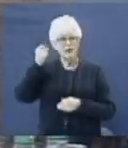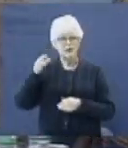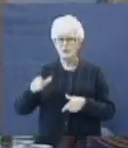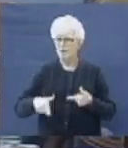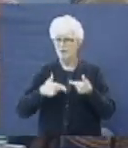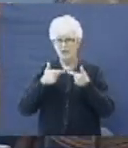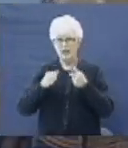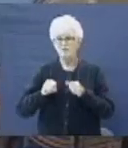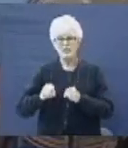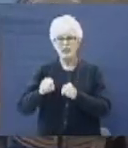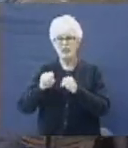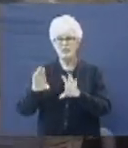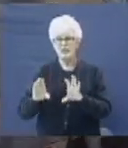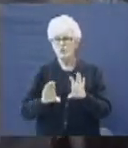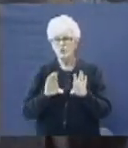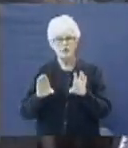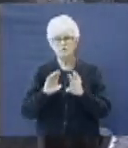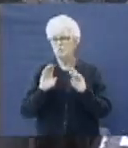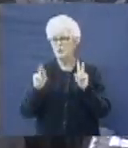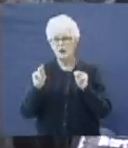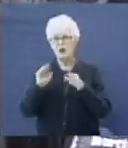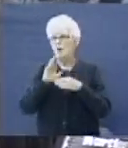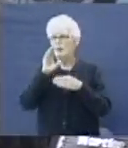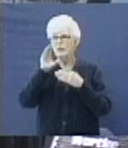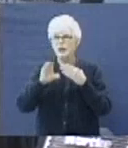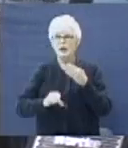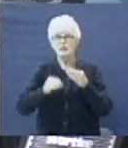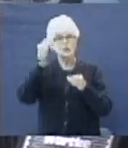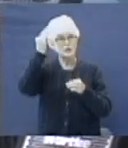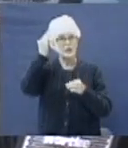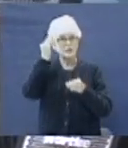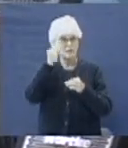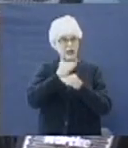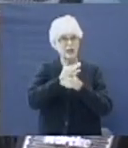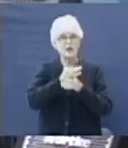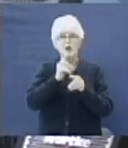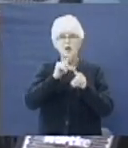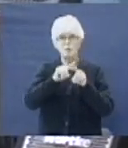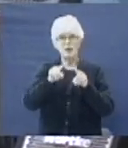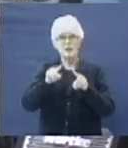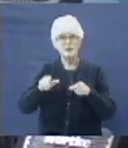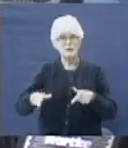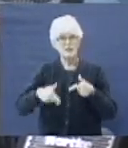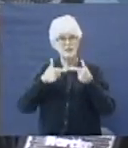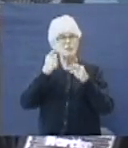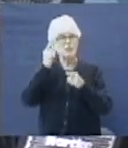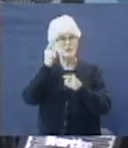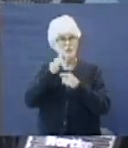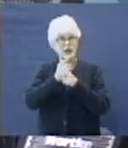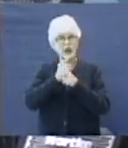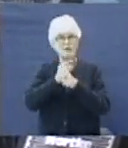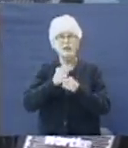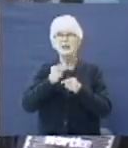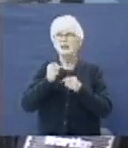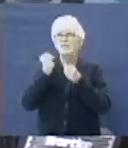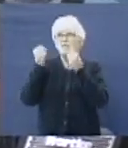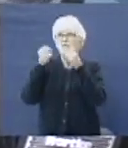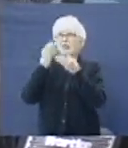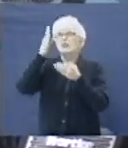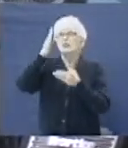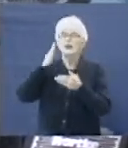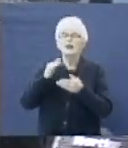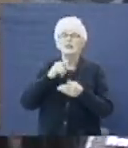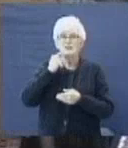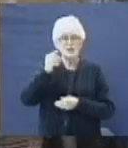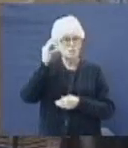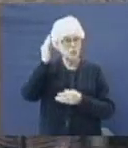lifestyle that he was living. But the consequences of his faith is because he was living upright. He was fearing God. You